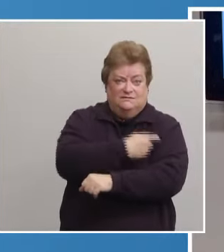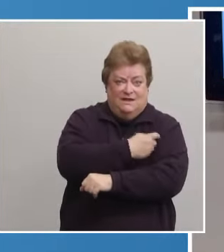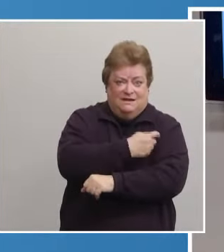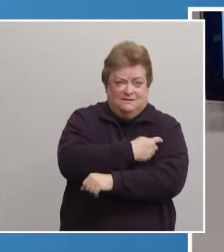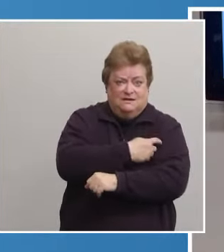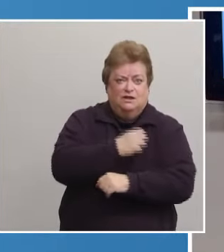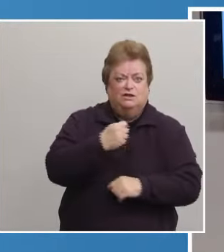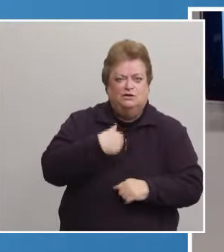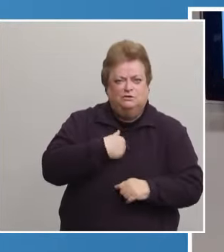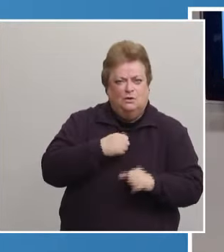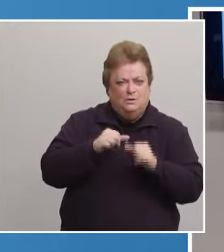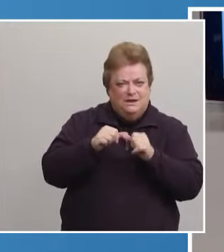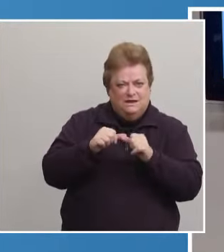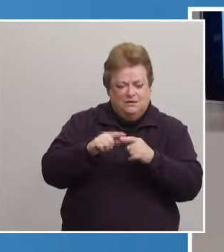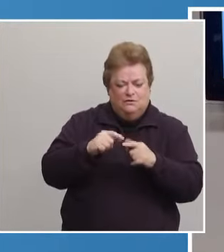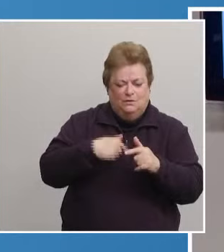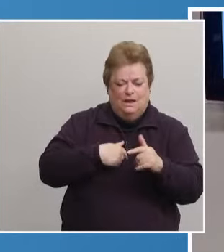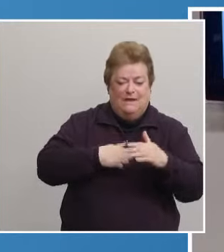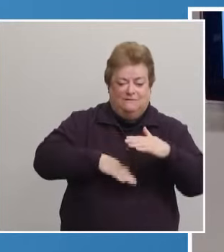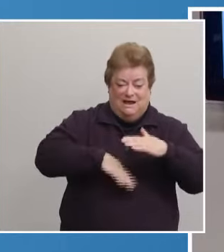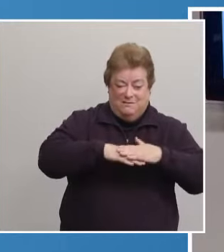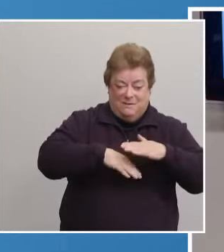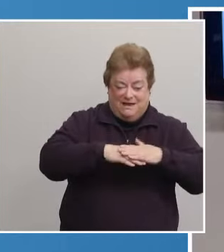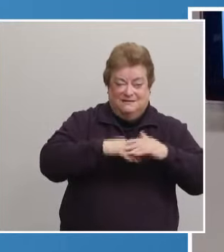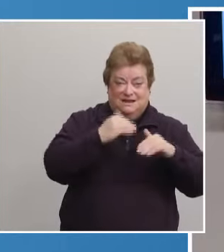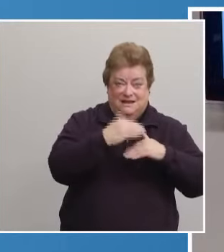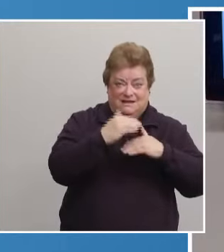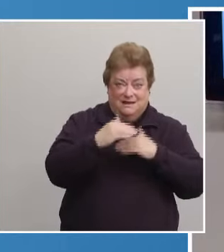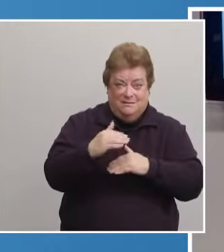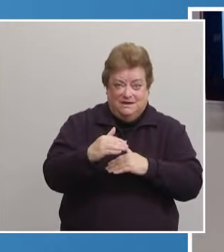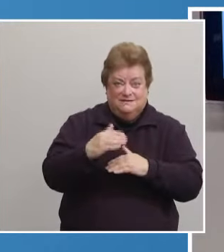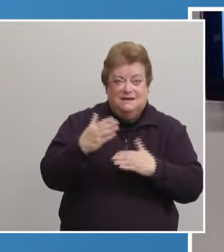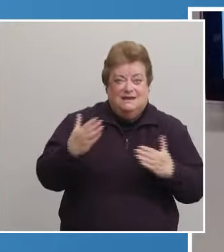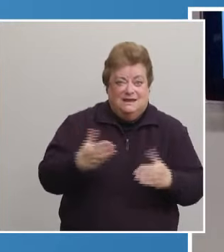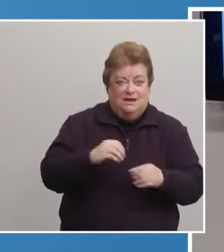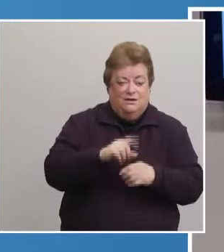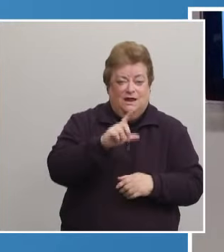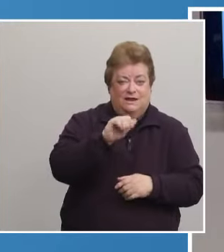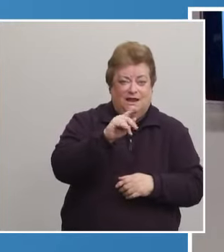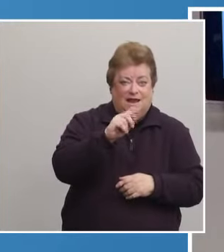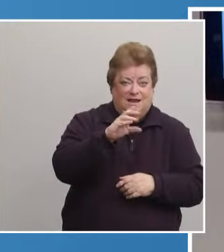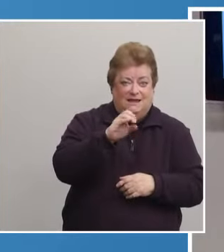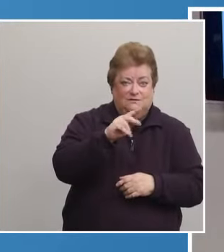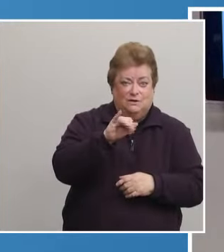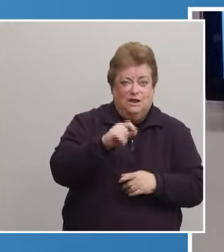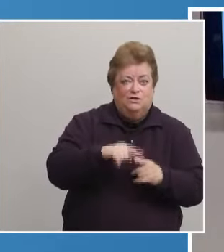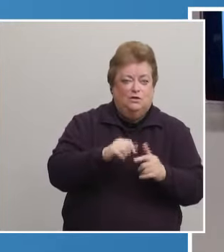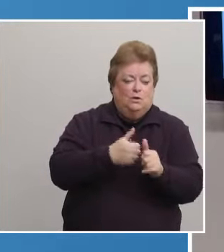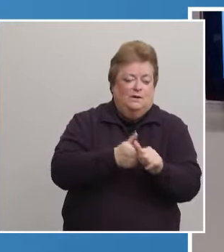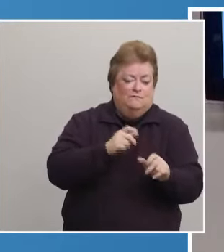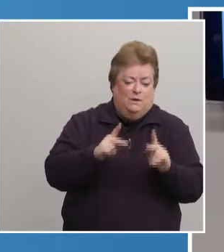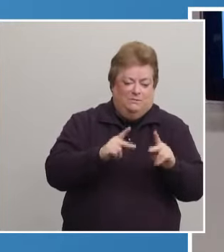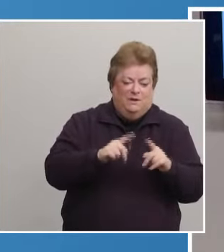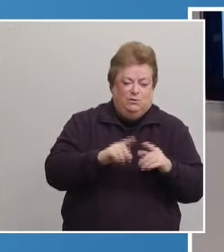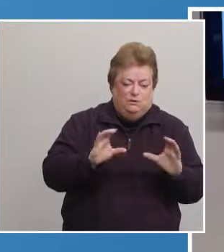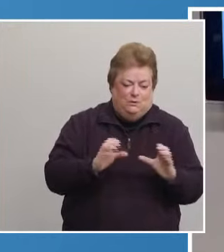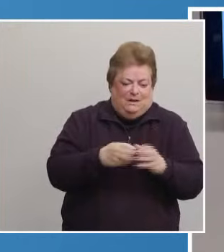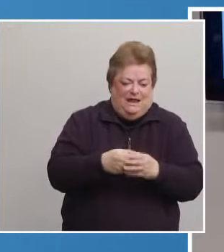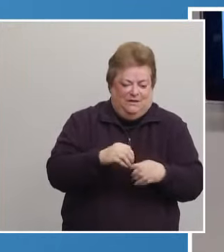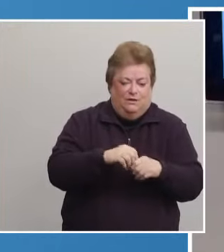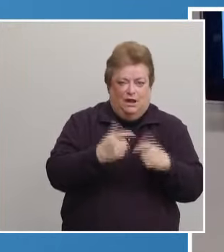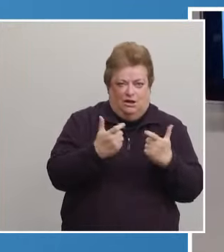we continue to have capacity limits currently in place here in Lancaster County to avoid people gathering in large crowds.